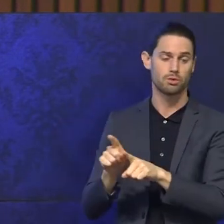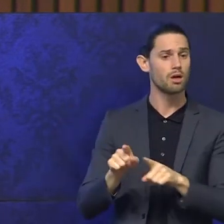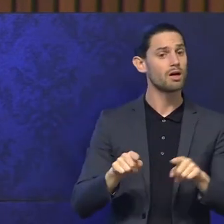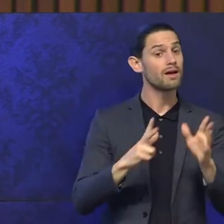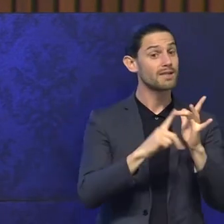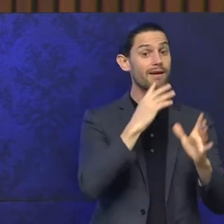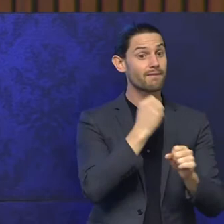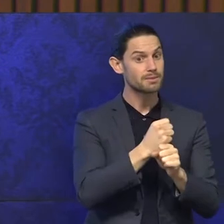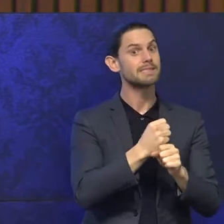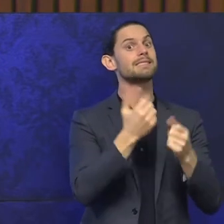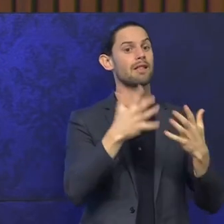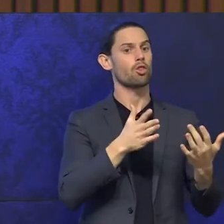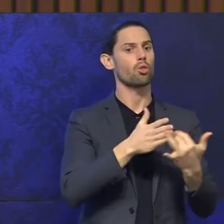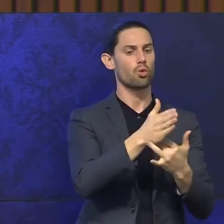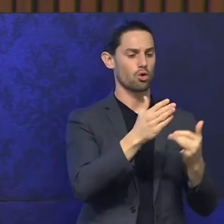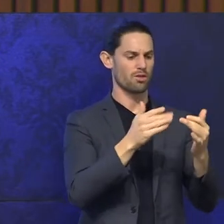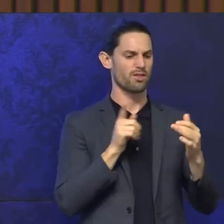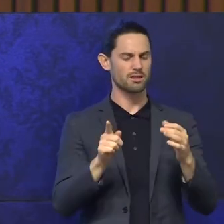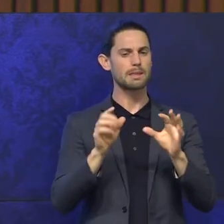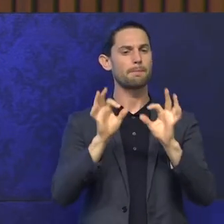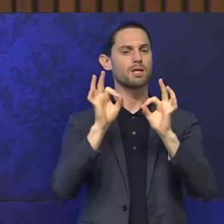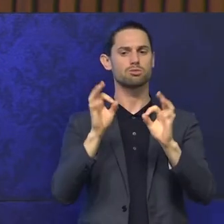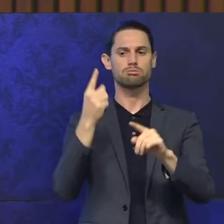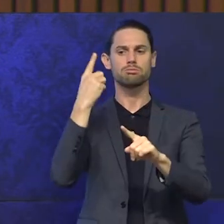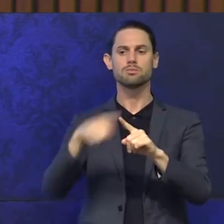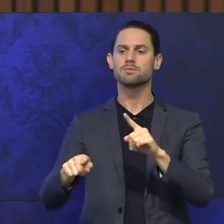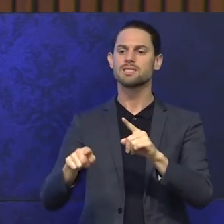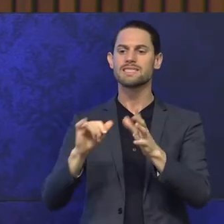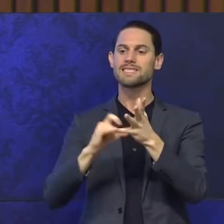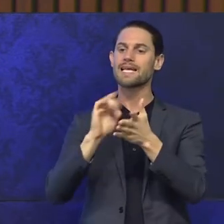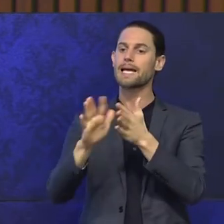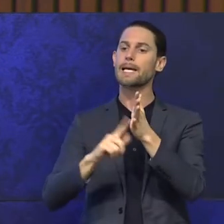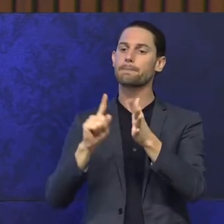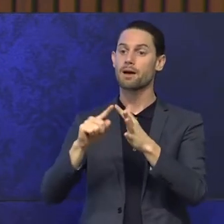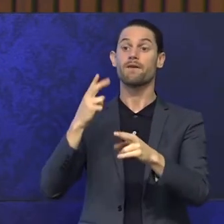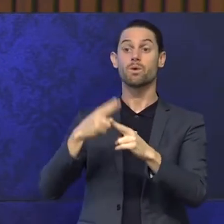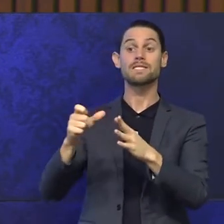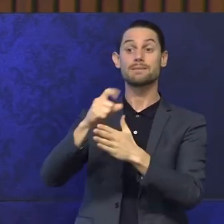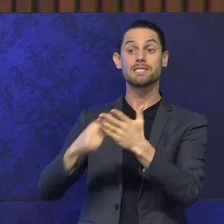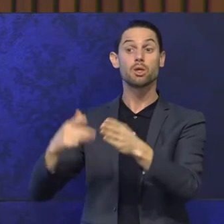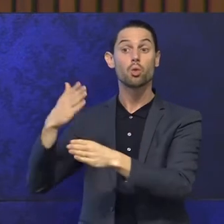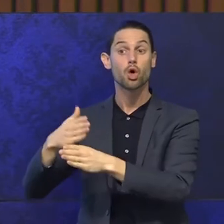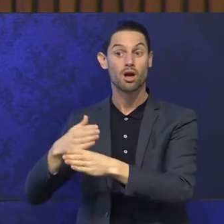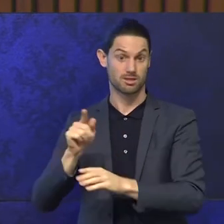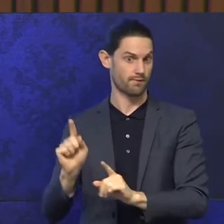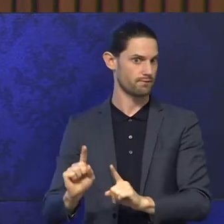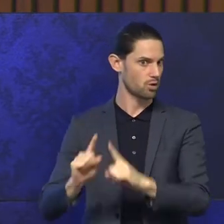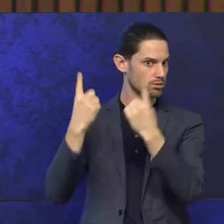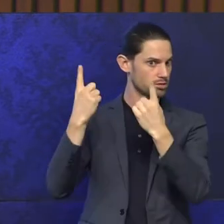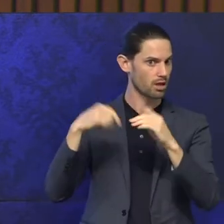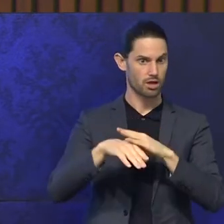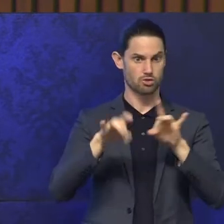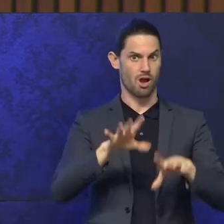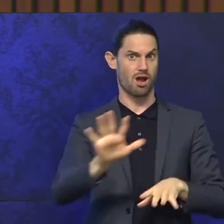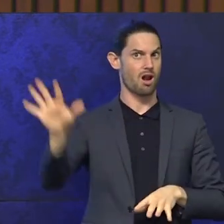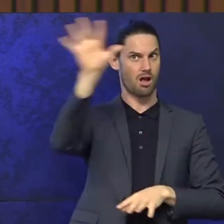has got through the registration and accreditation scheme for disability workers. First state to do that and I think that's a major innovation and recognition